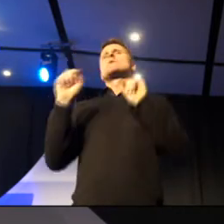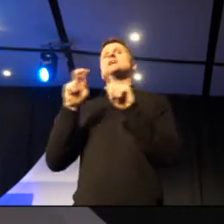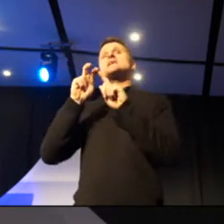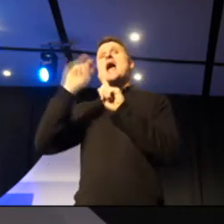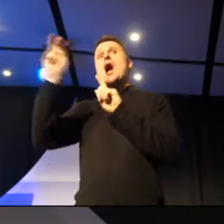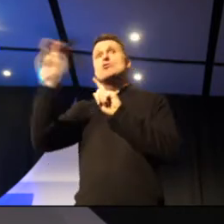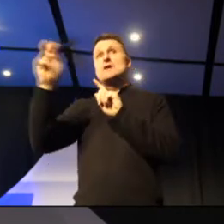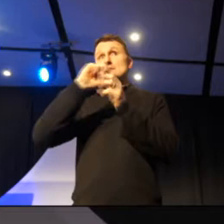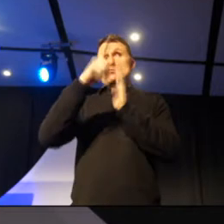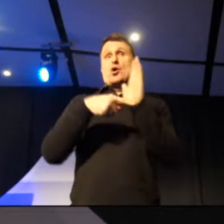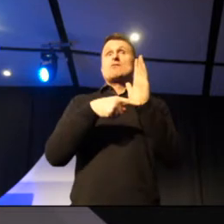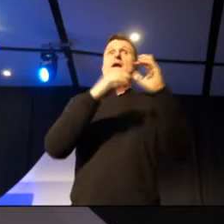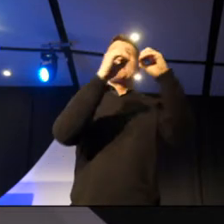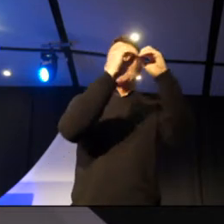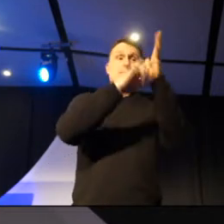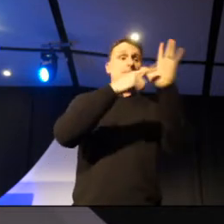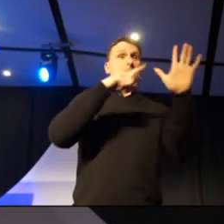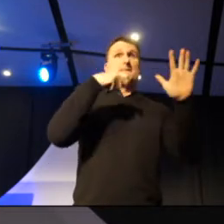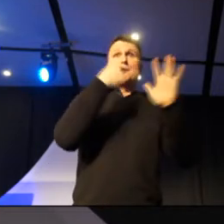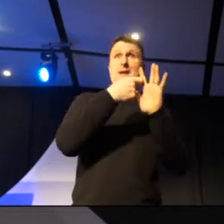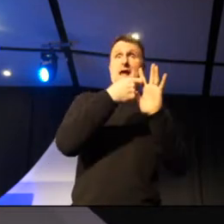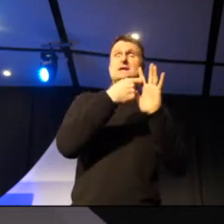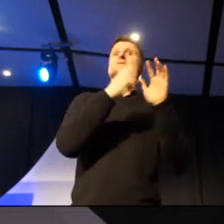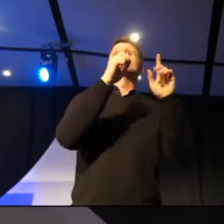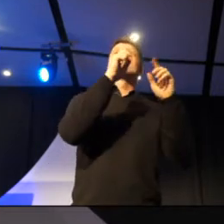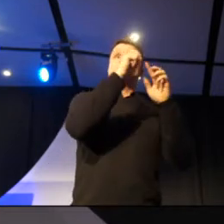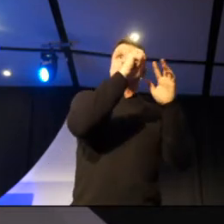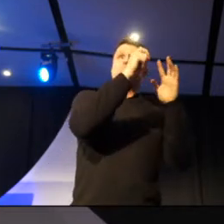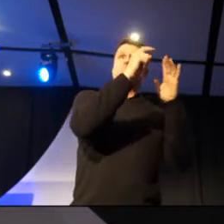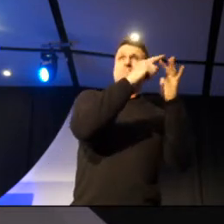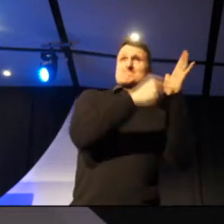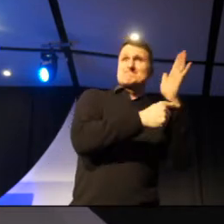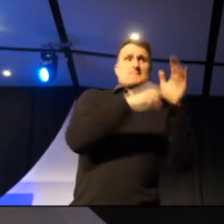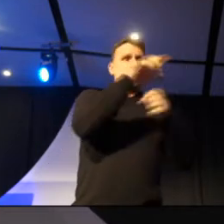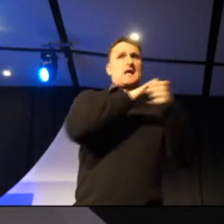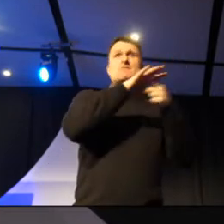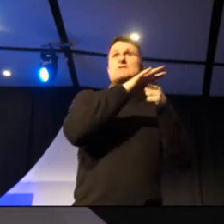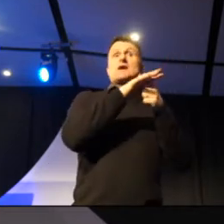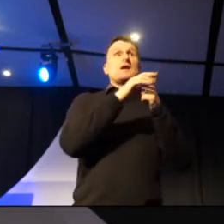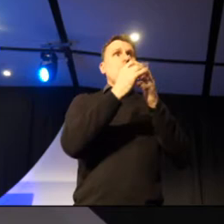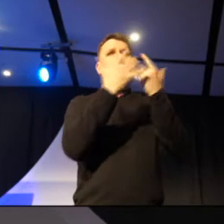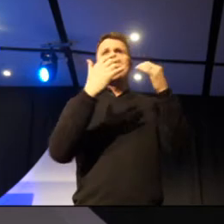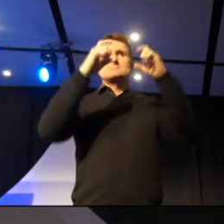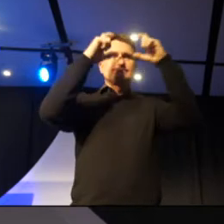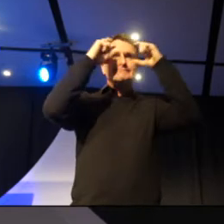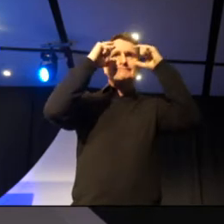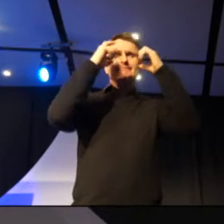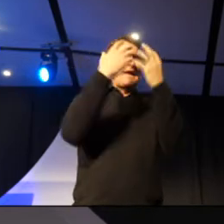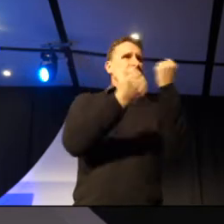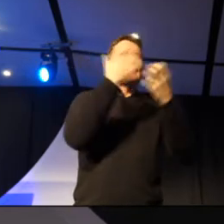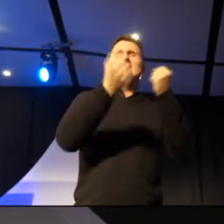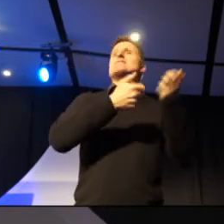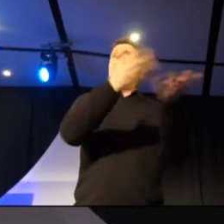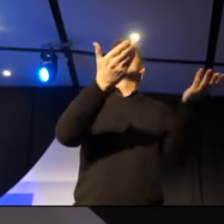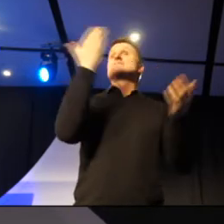VR, where we had two environmental educators going to schools all through Auckland, and we had 60 VR headsets where, just like you guys are experiencing